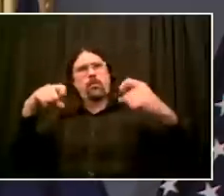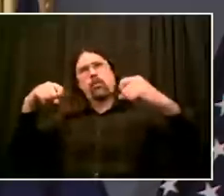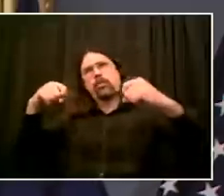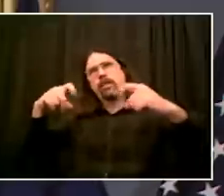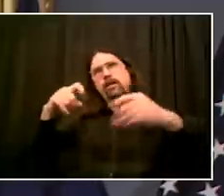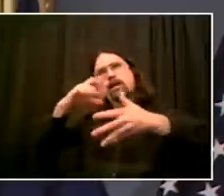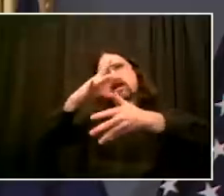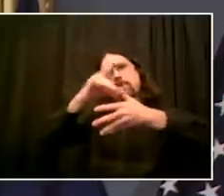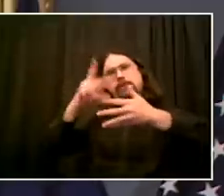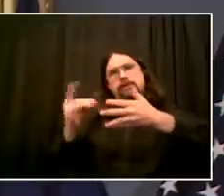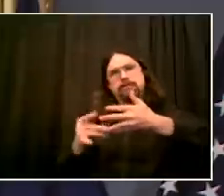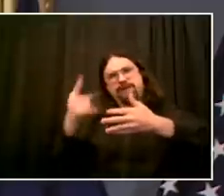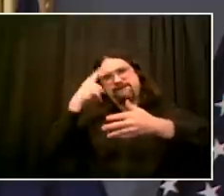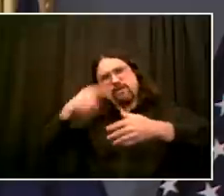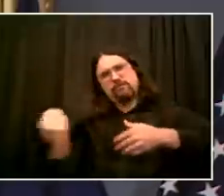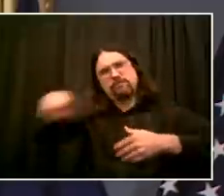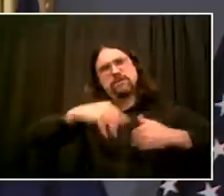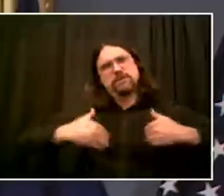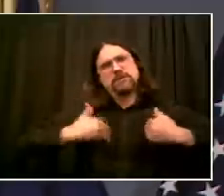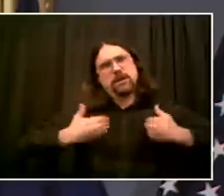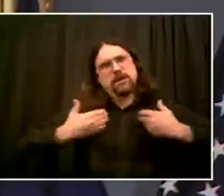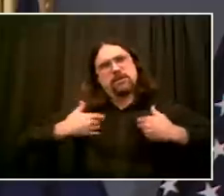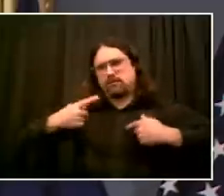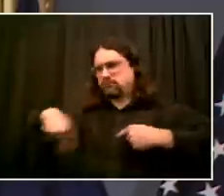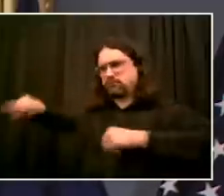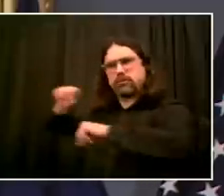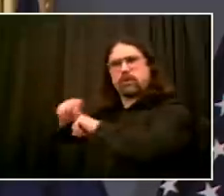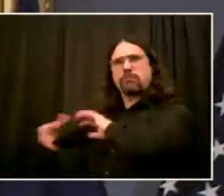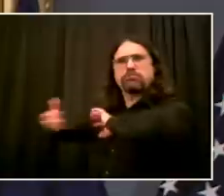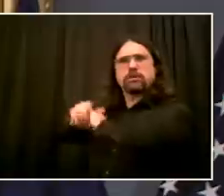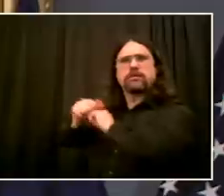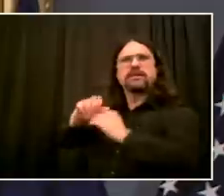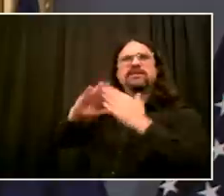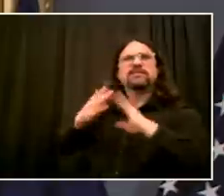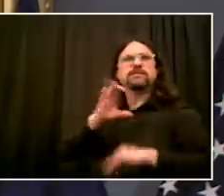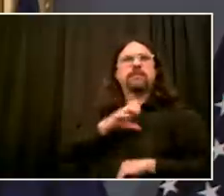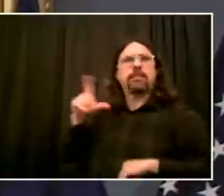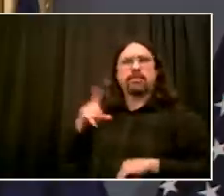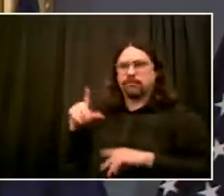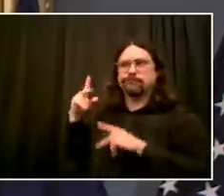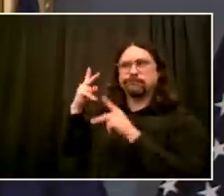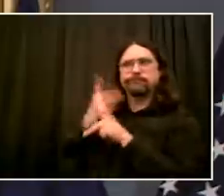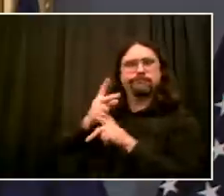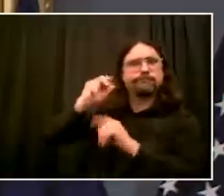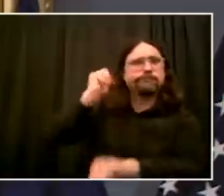We, again, talked throughout the day, and our last conversation was, I think, pushing on towards midnight.